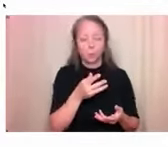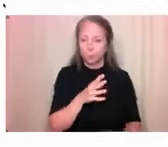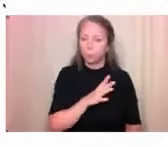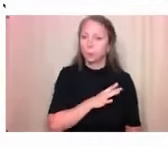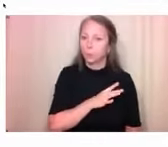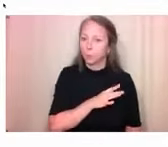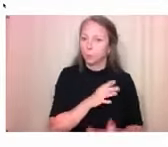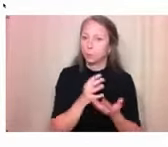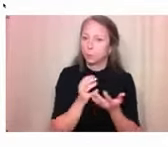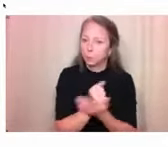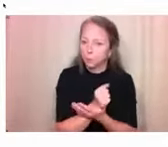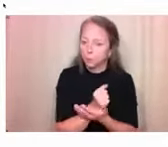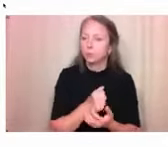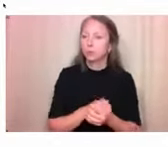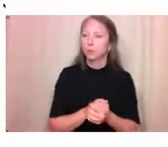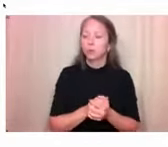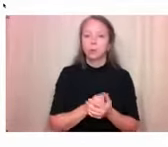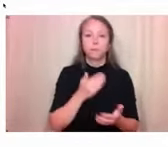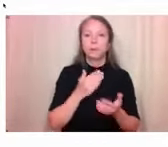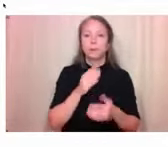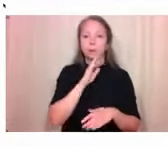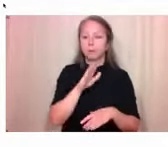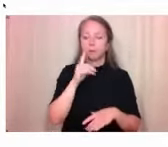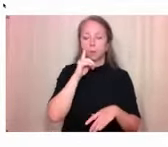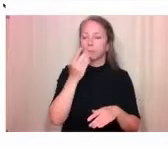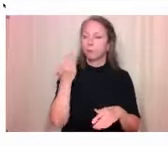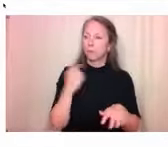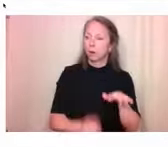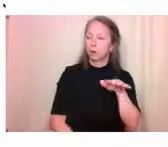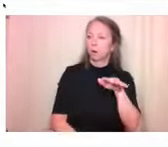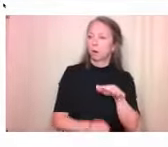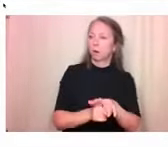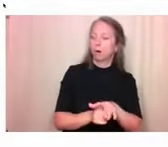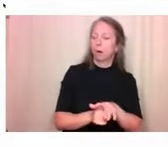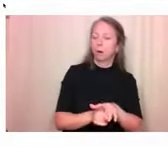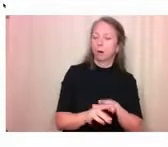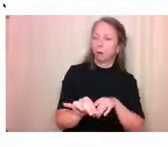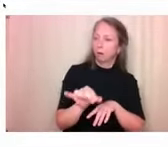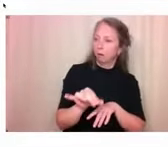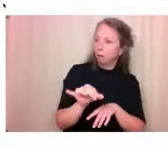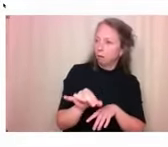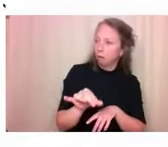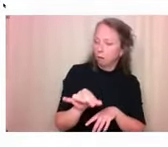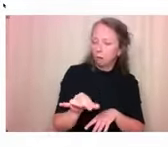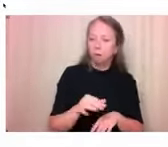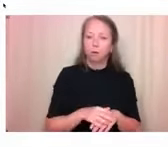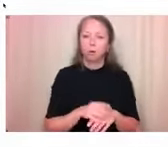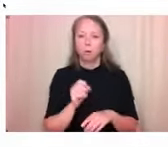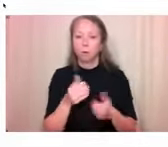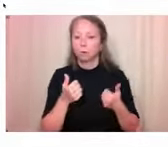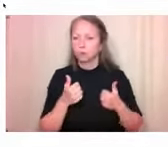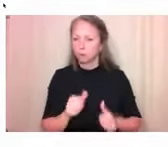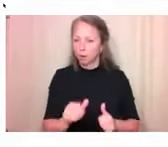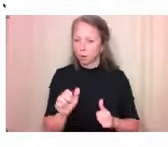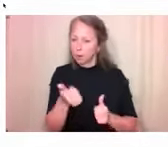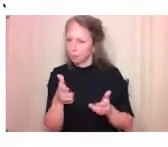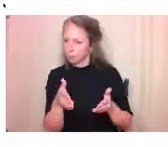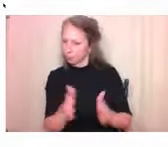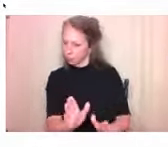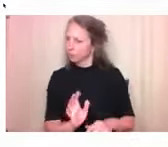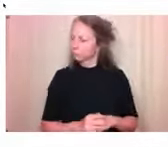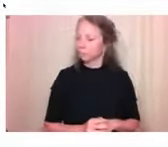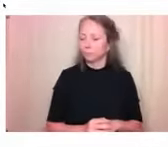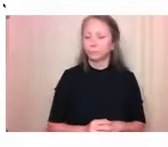didn't think of that or that would be a really great way to do things. So just a few questions about